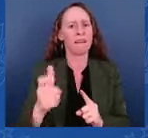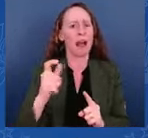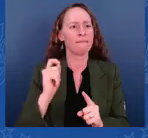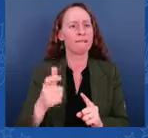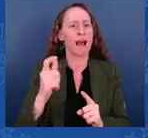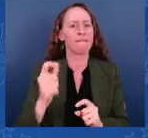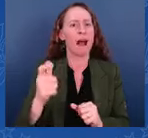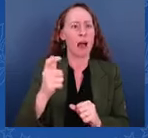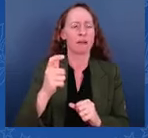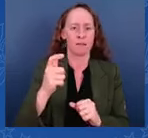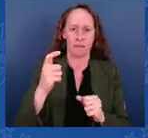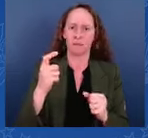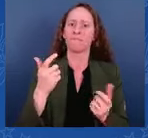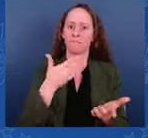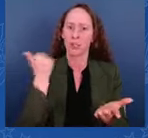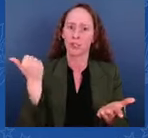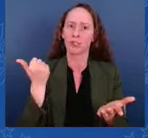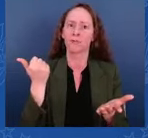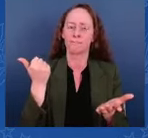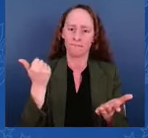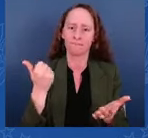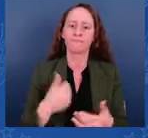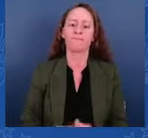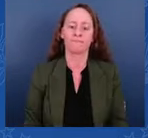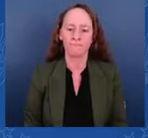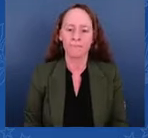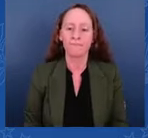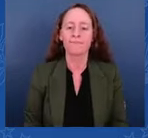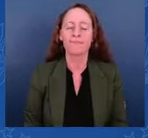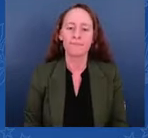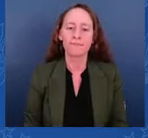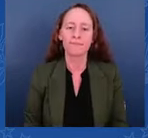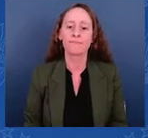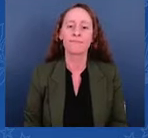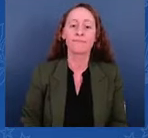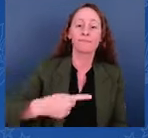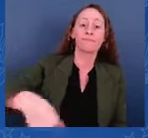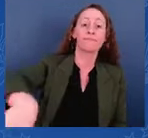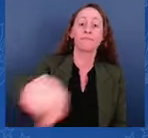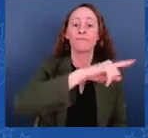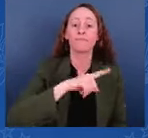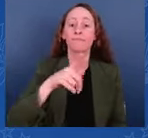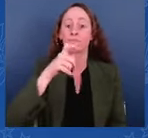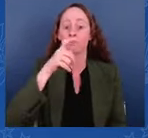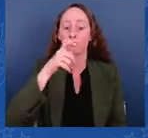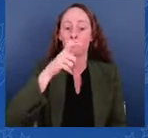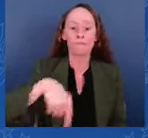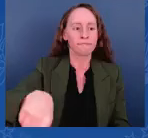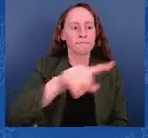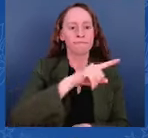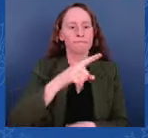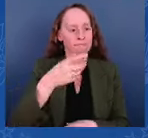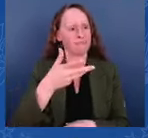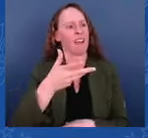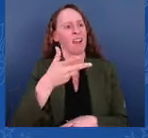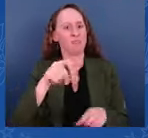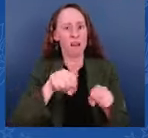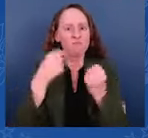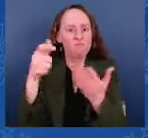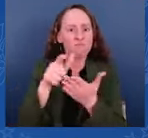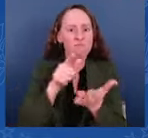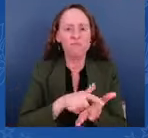more quickly remove asylum seekers that have criminal convictions and remove them from the United States. My administration